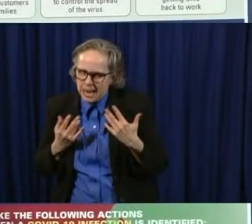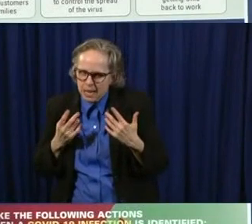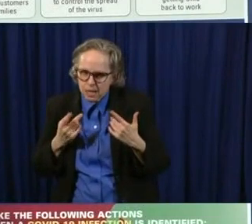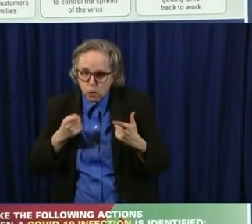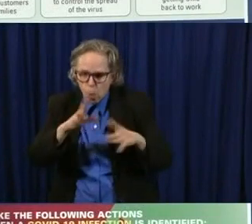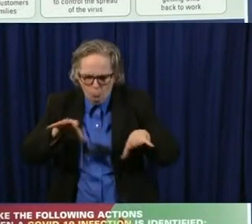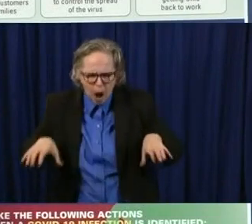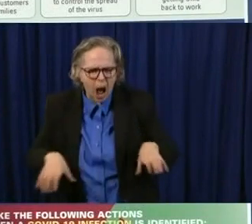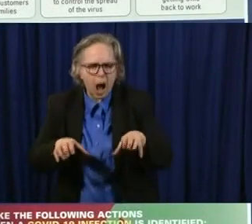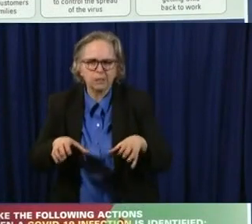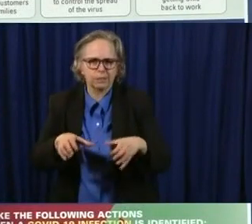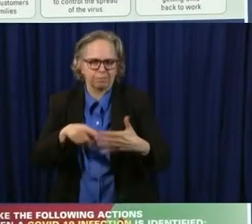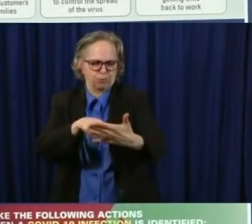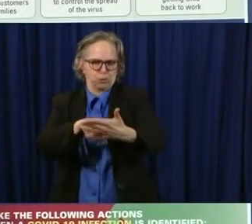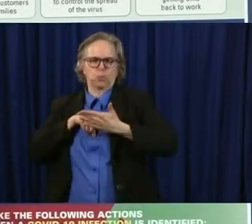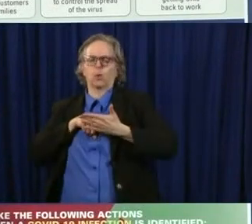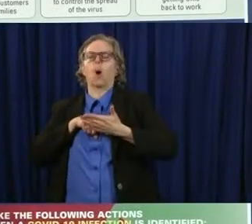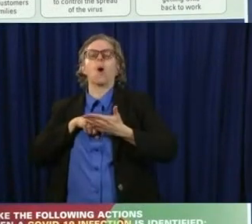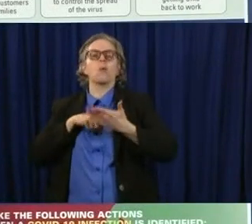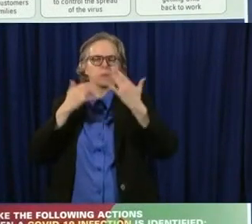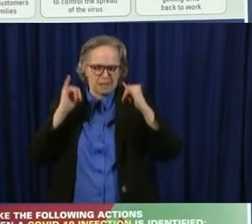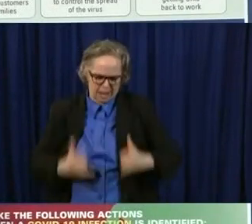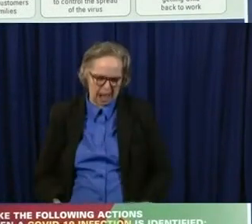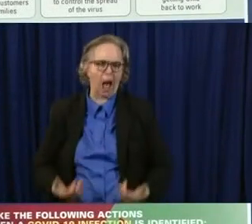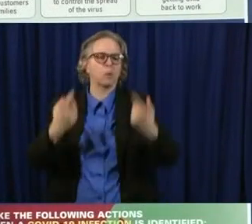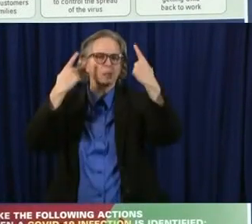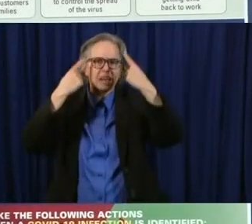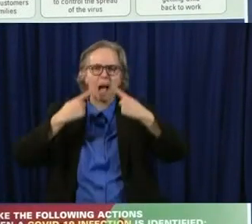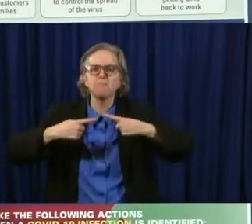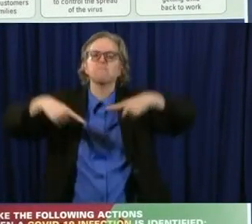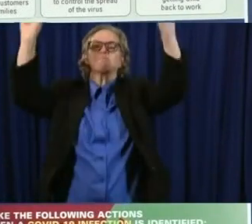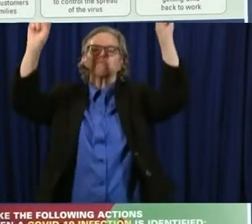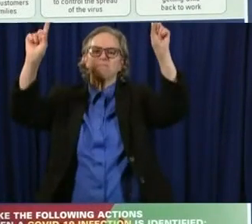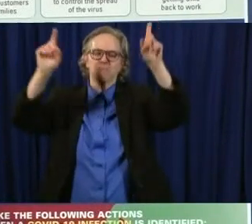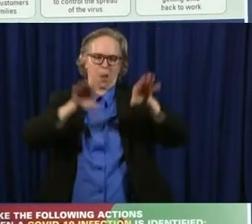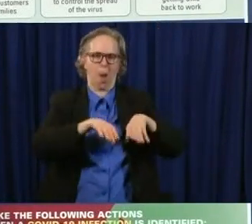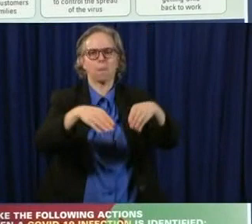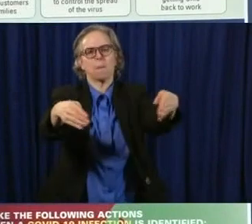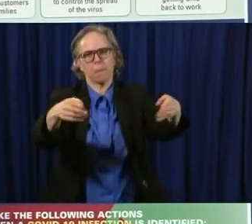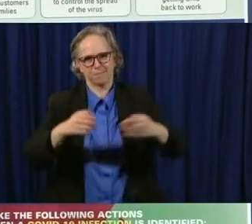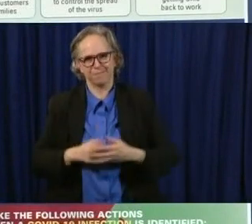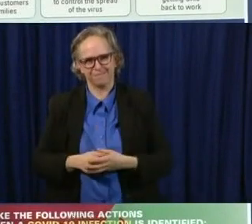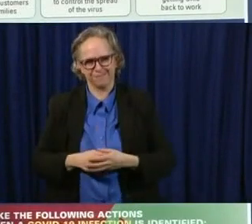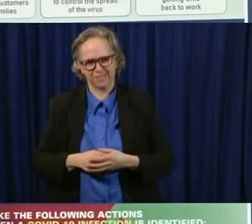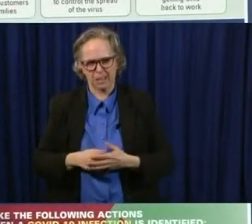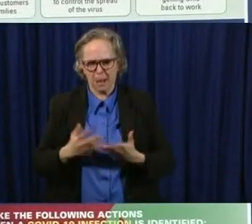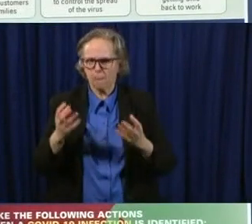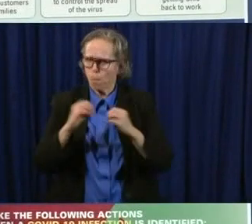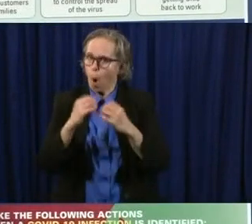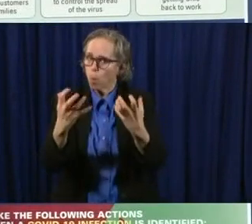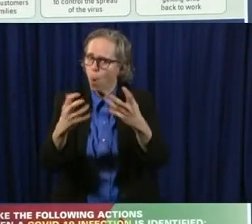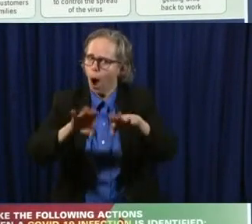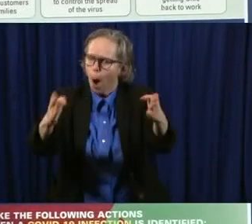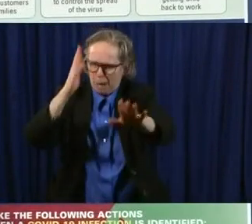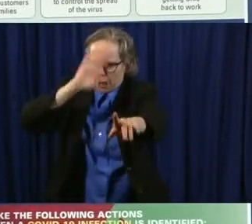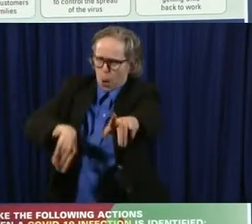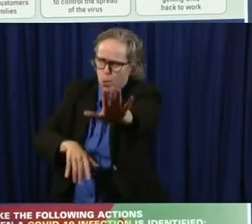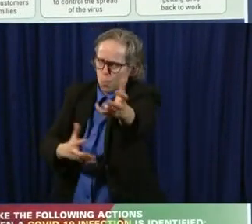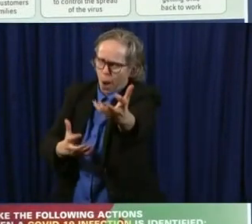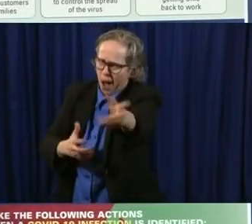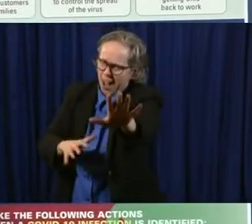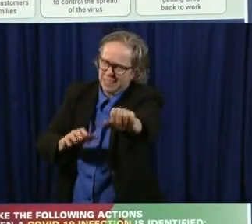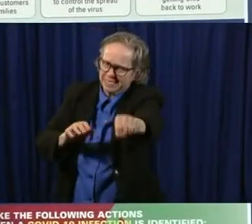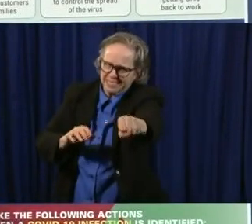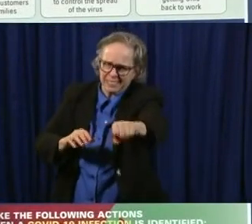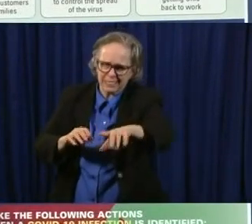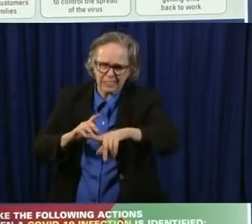position to do them. Uh, I know there are other things that all of us want to do. Uh, people want to get a haircut. They'll get their hair cut.